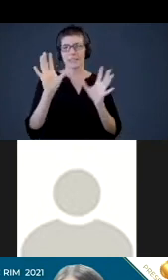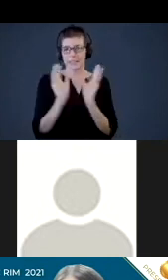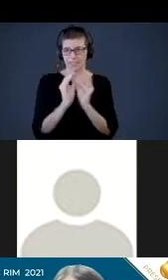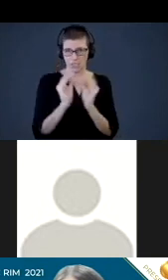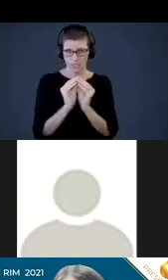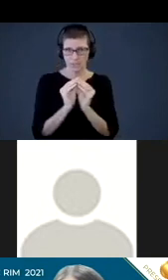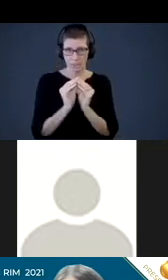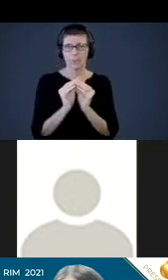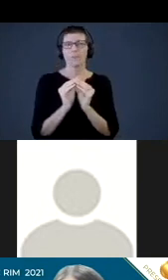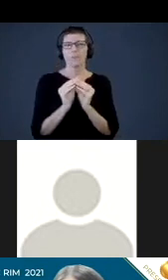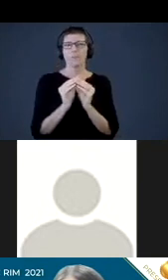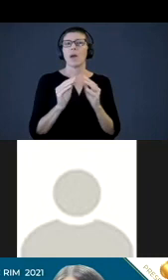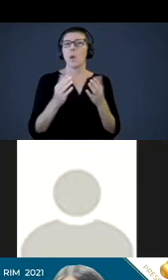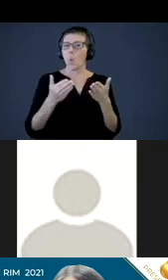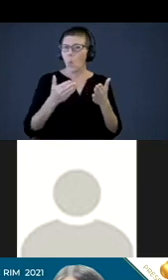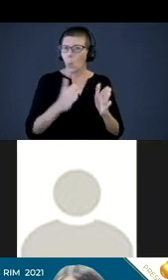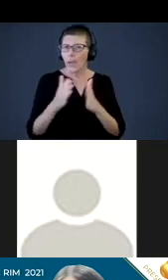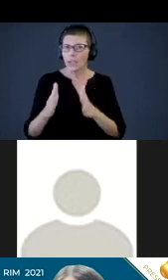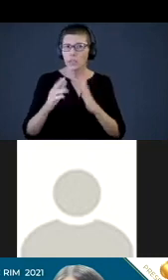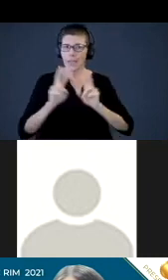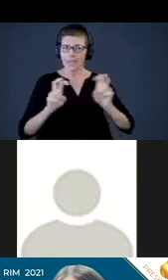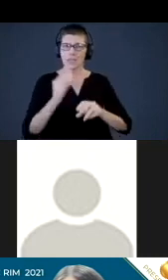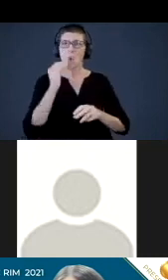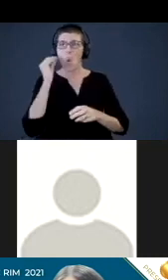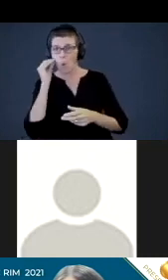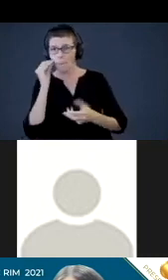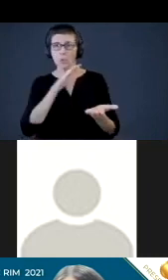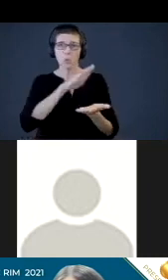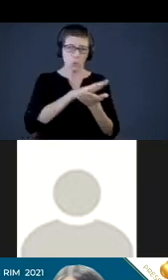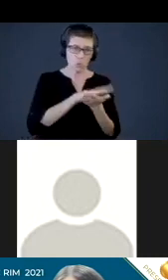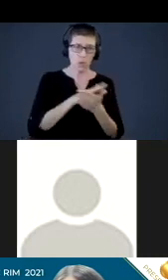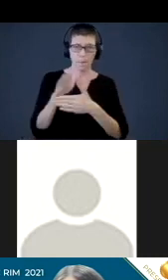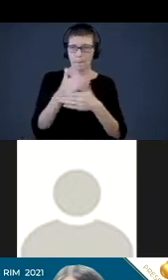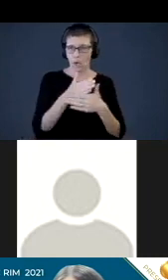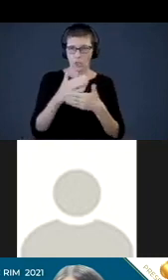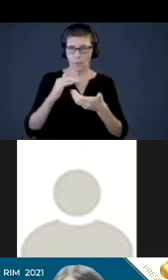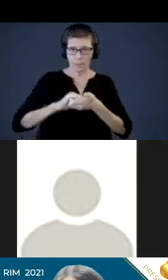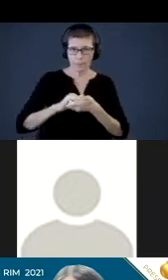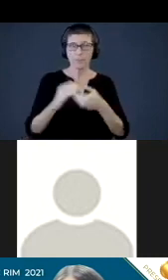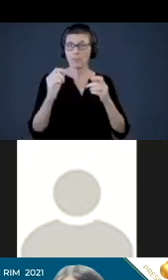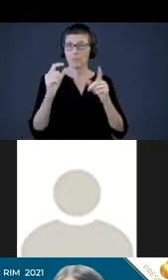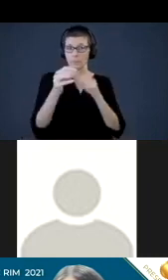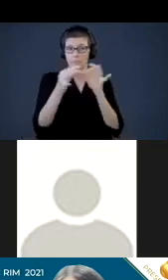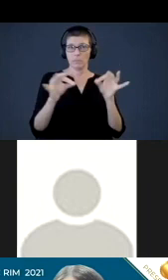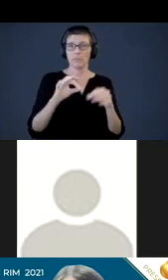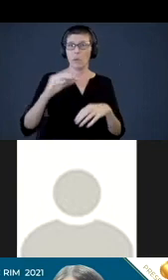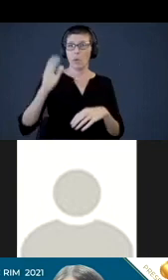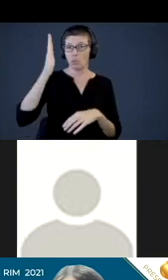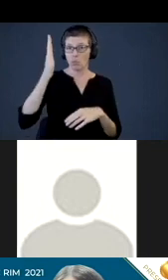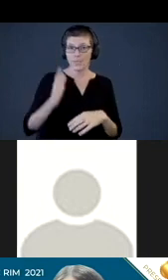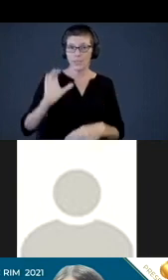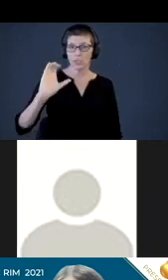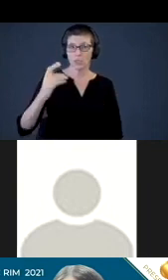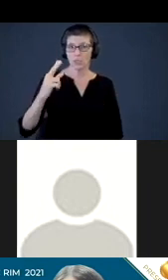session ways to assess homeschool partnerships. The words on the slide are the presenters Chuan Chen